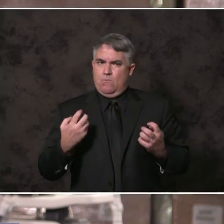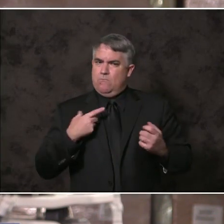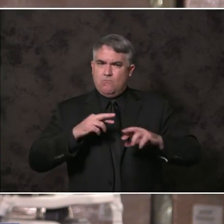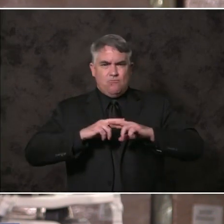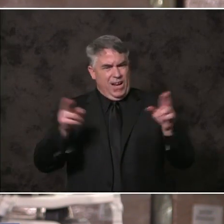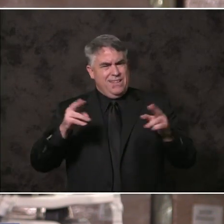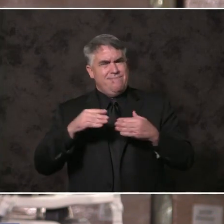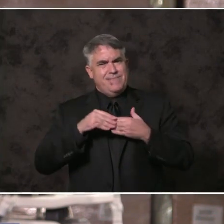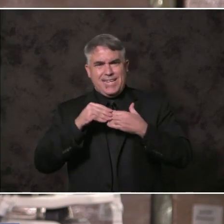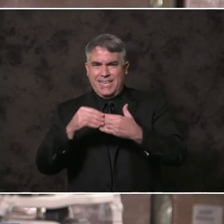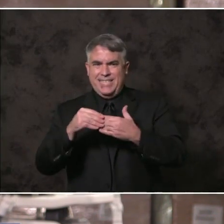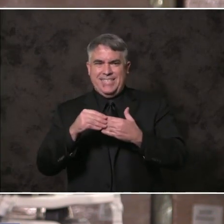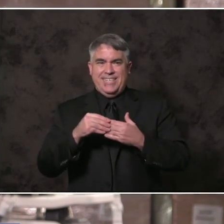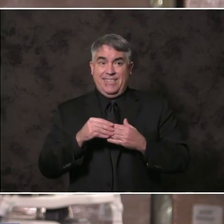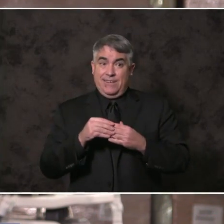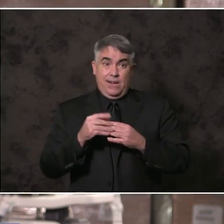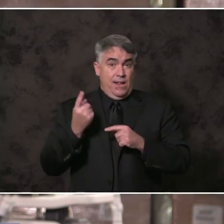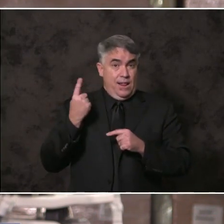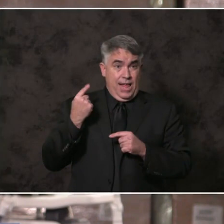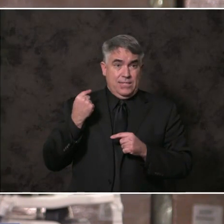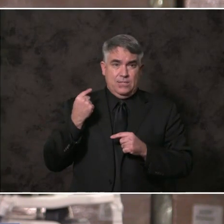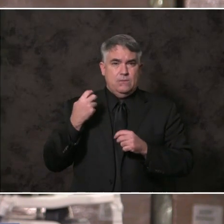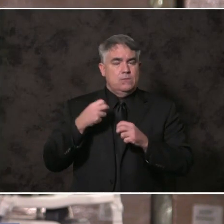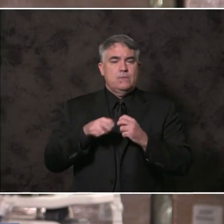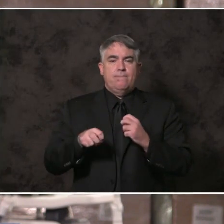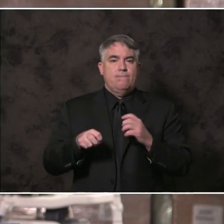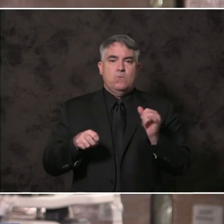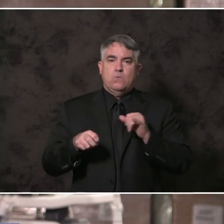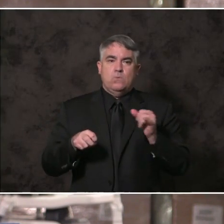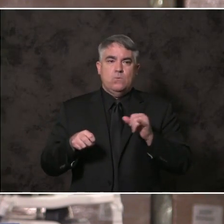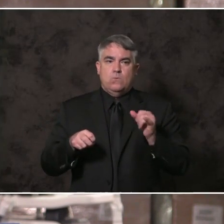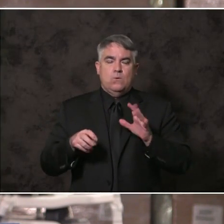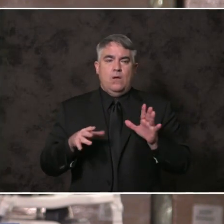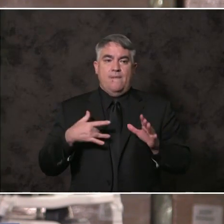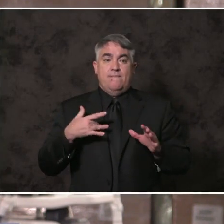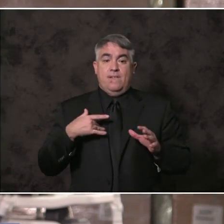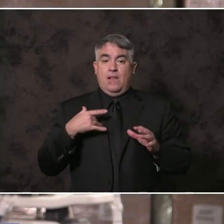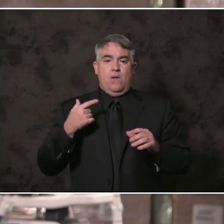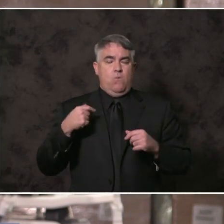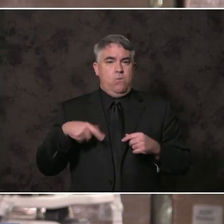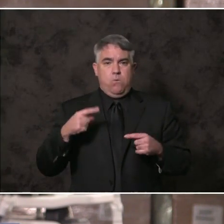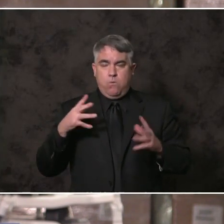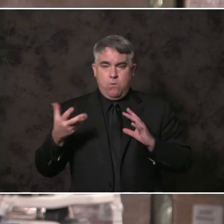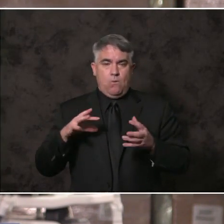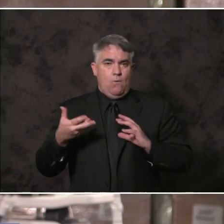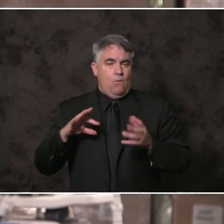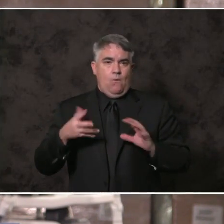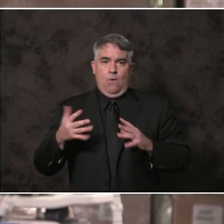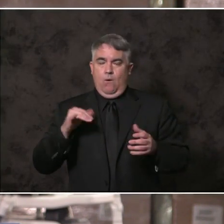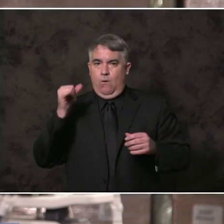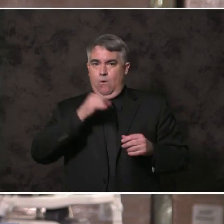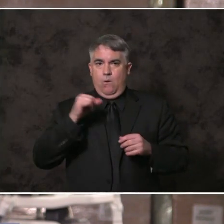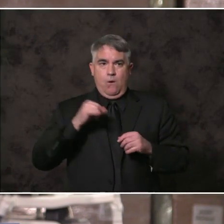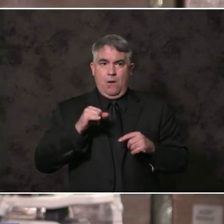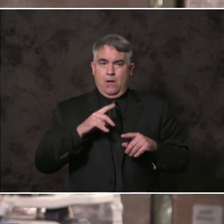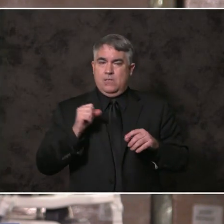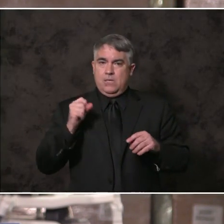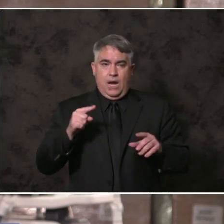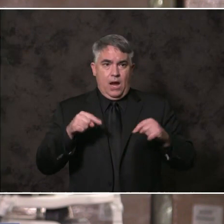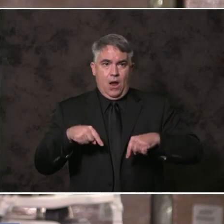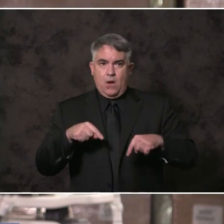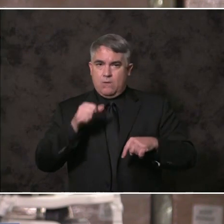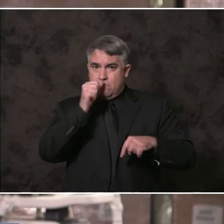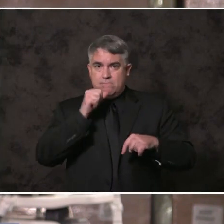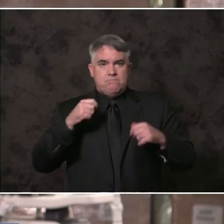While the last year has been tough and the road has been very long, San Diego remains resilient and a spirit of